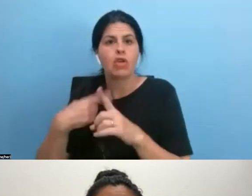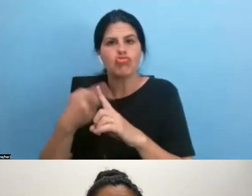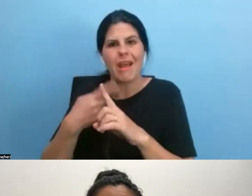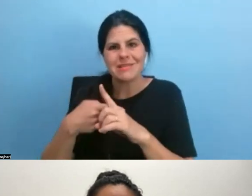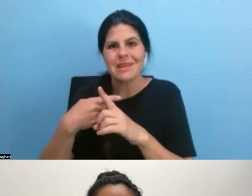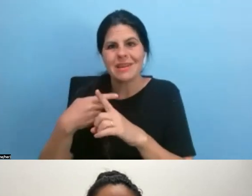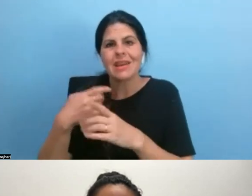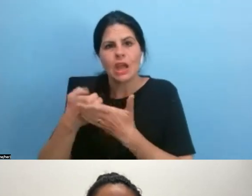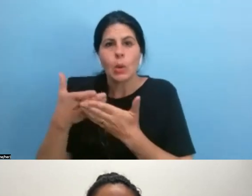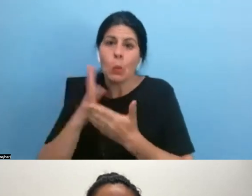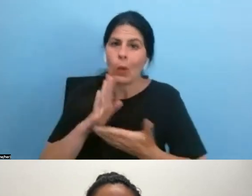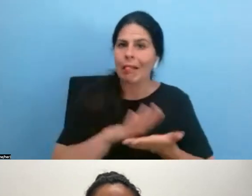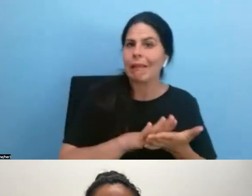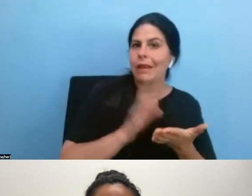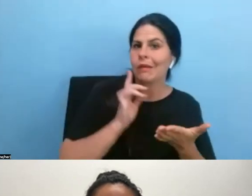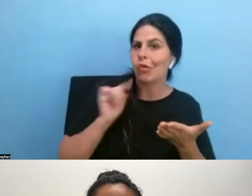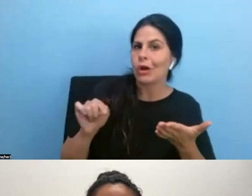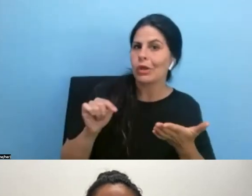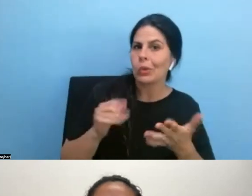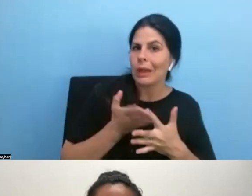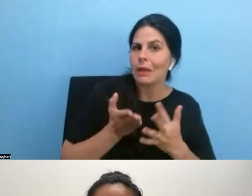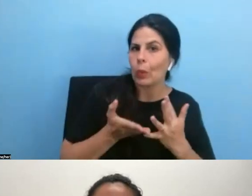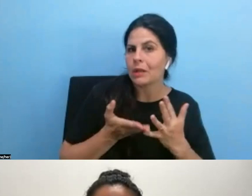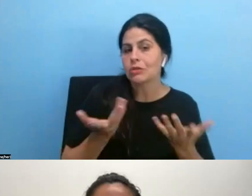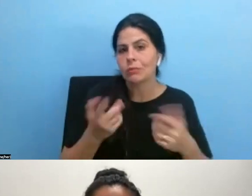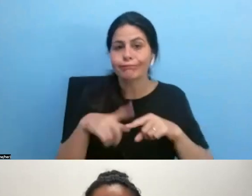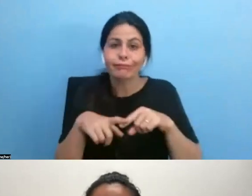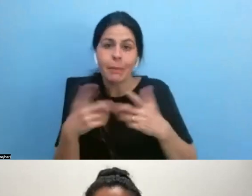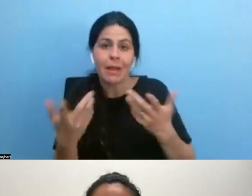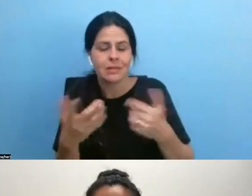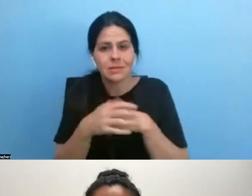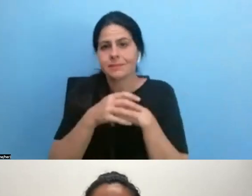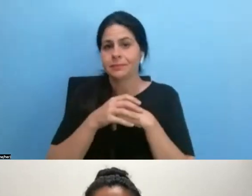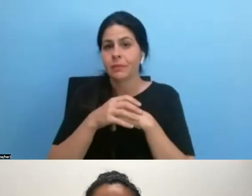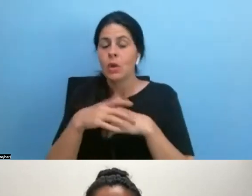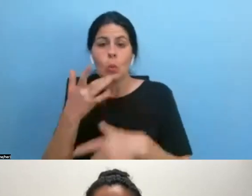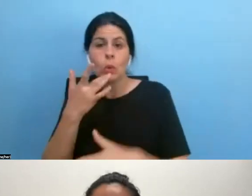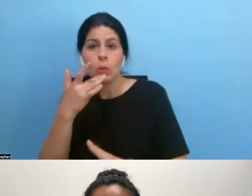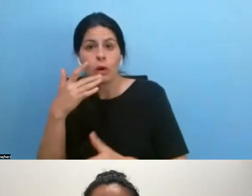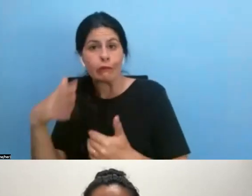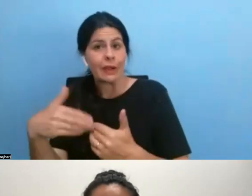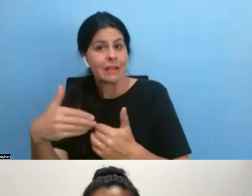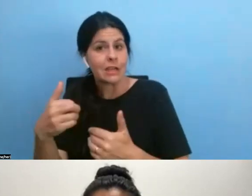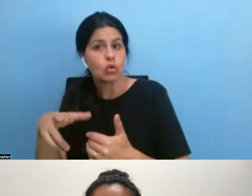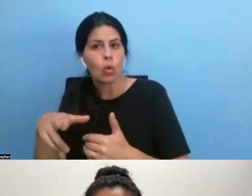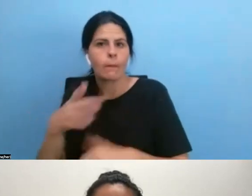rental stuff. mean, just, you know, it depends. What do you, what do you prefer, the convenience or the ownership?